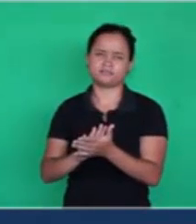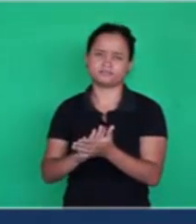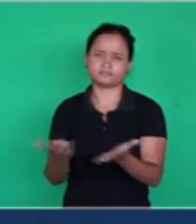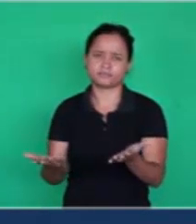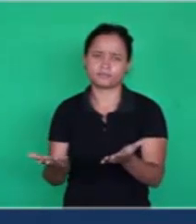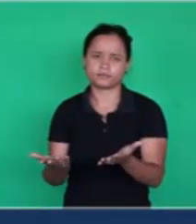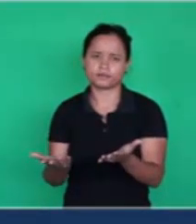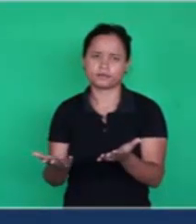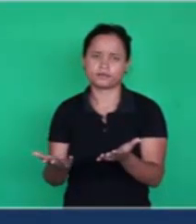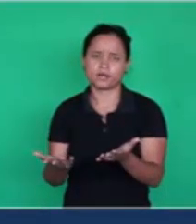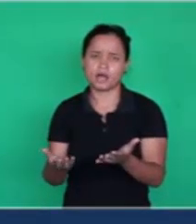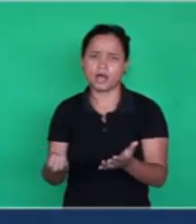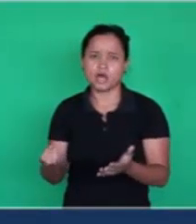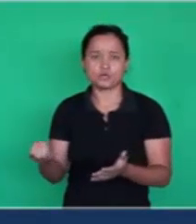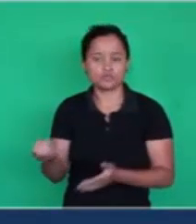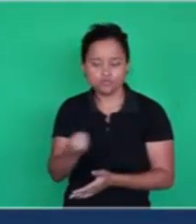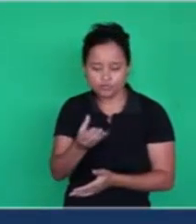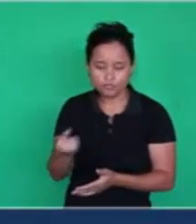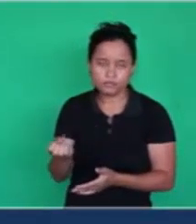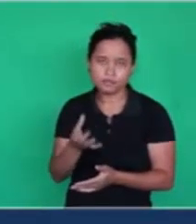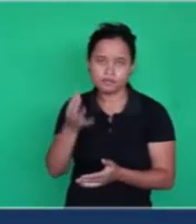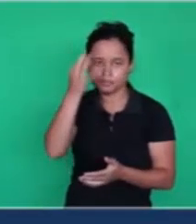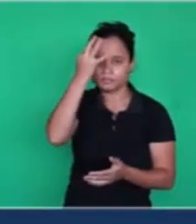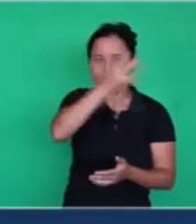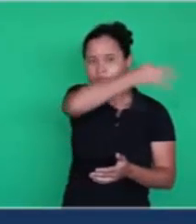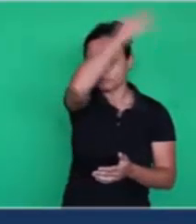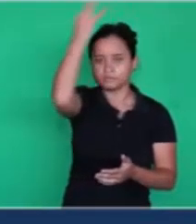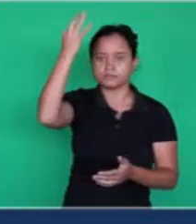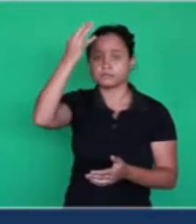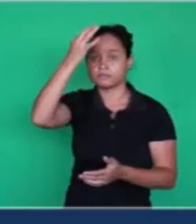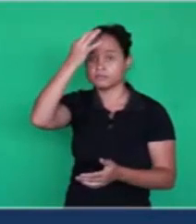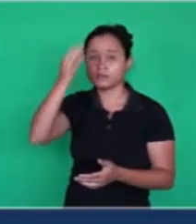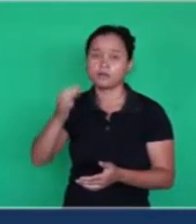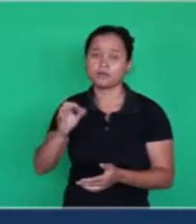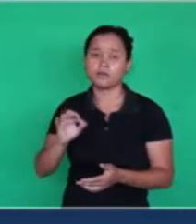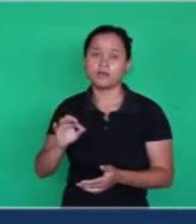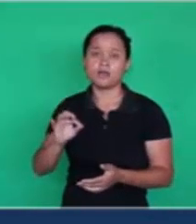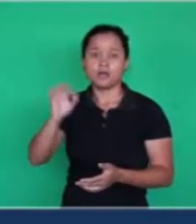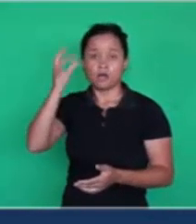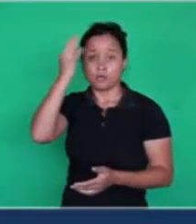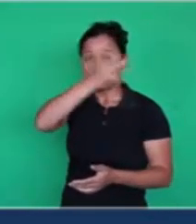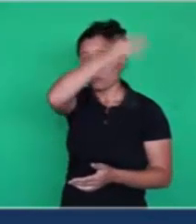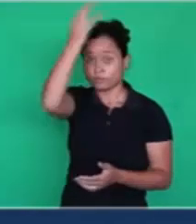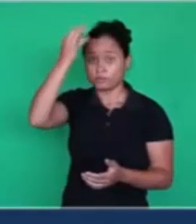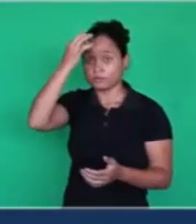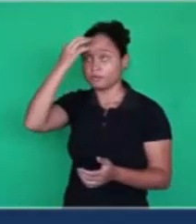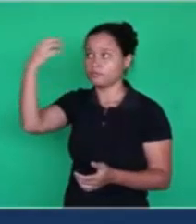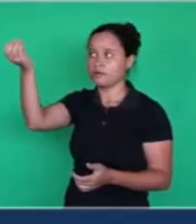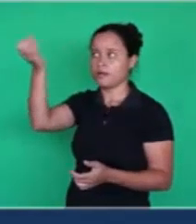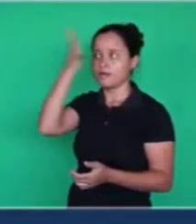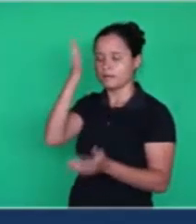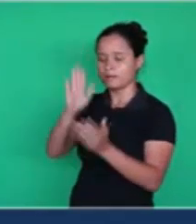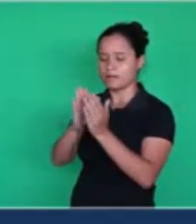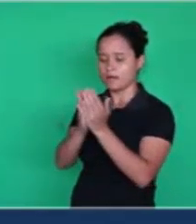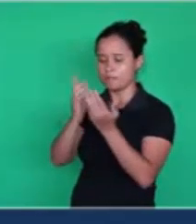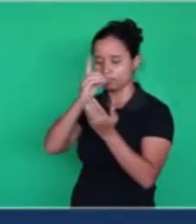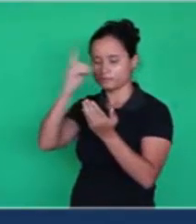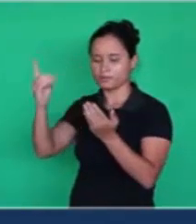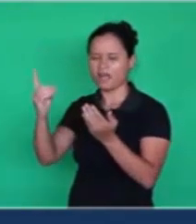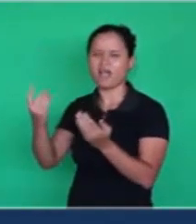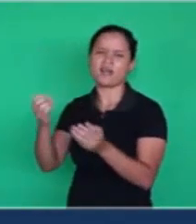nothing new when the Holy Spirit works. He is content in enlightening the Word, teaching,